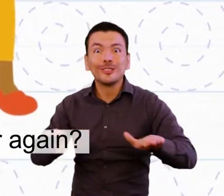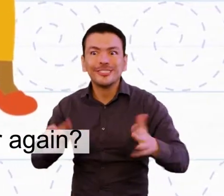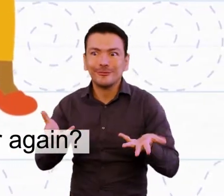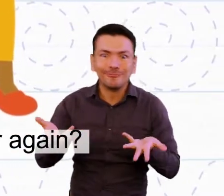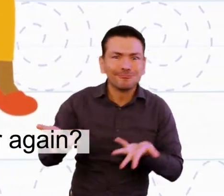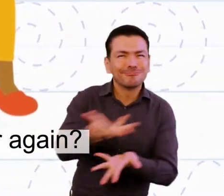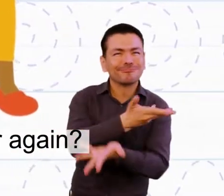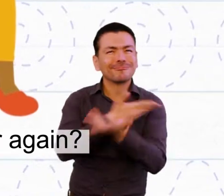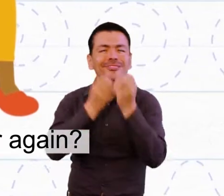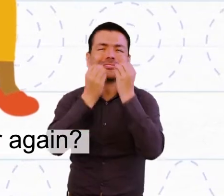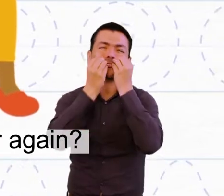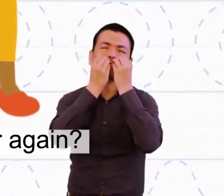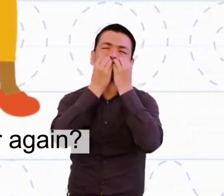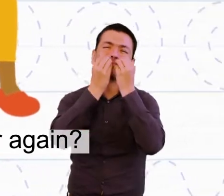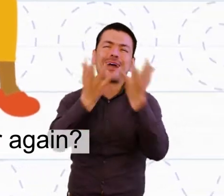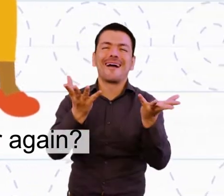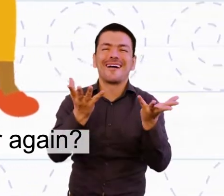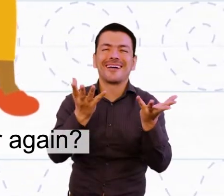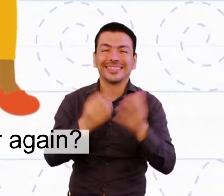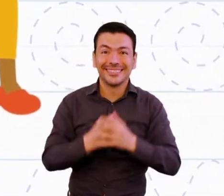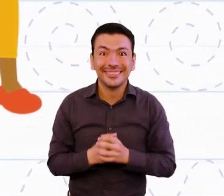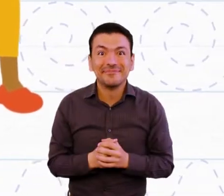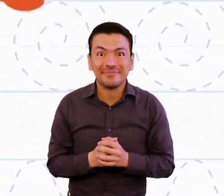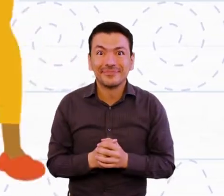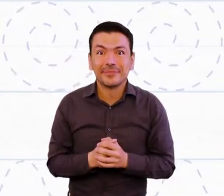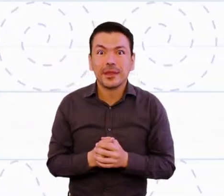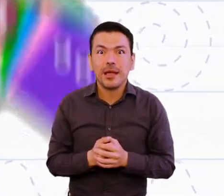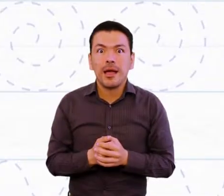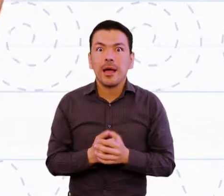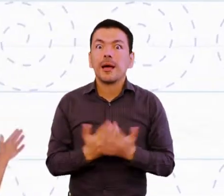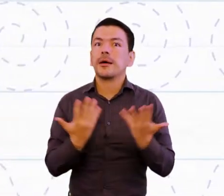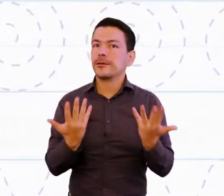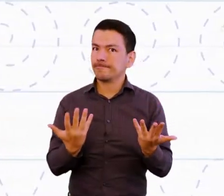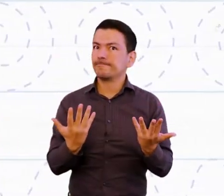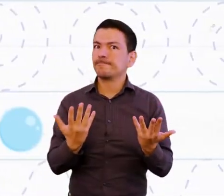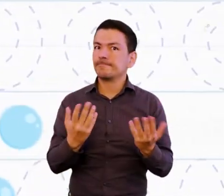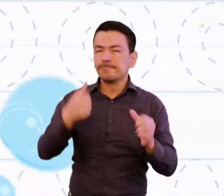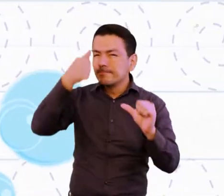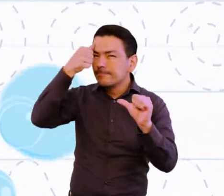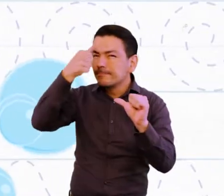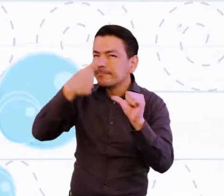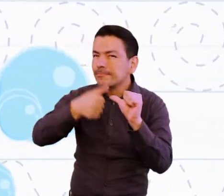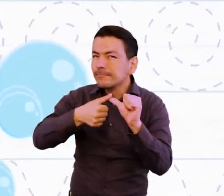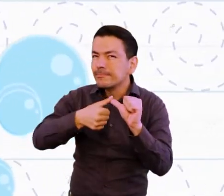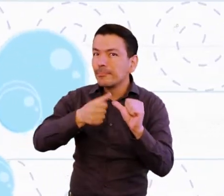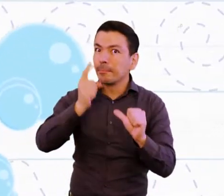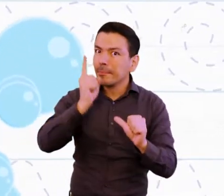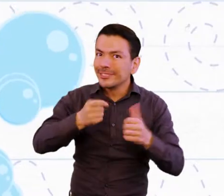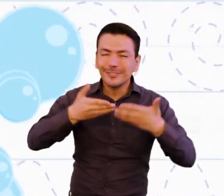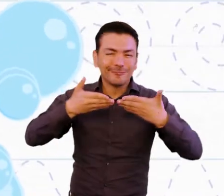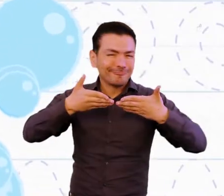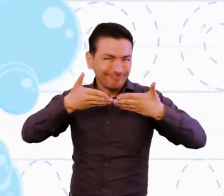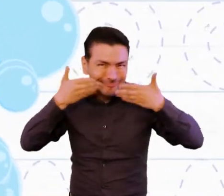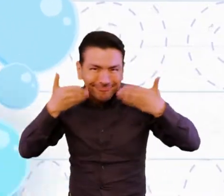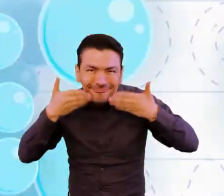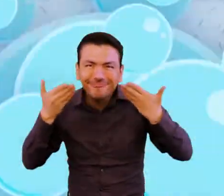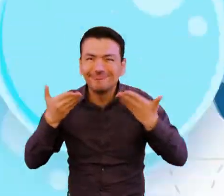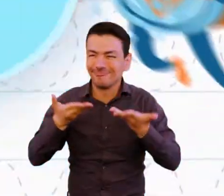wonderful that we're all going to be together again but it's important to remember be kind